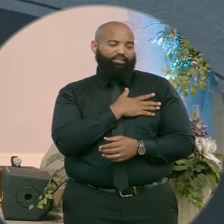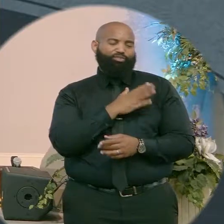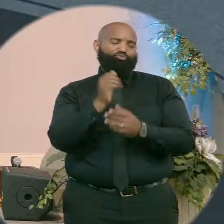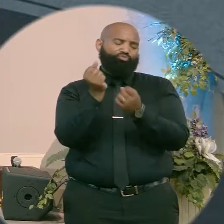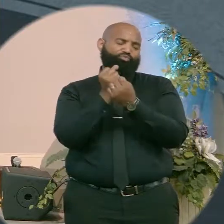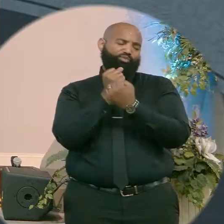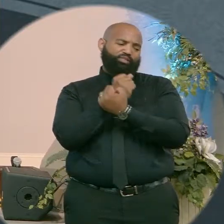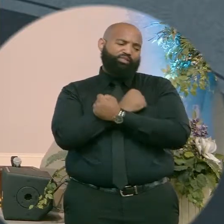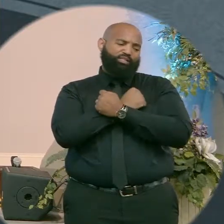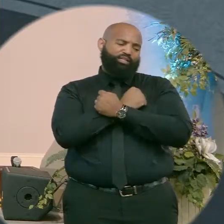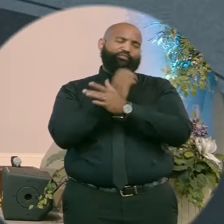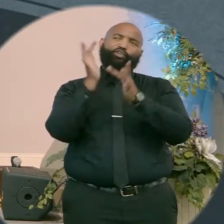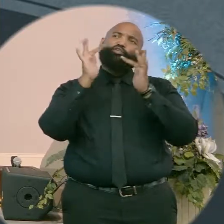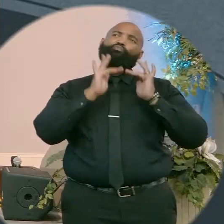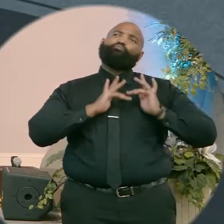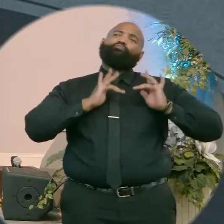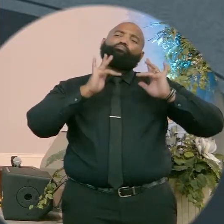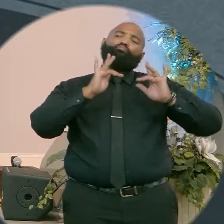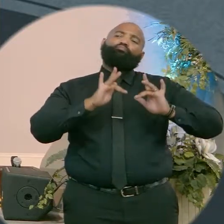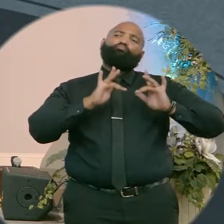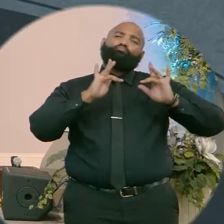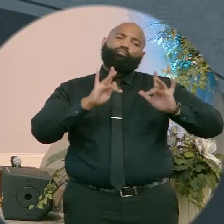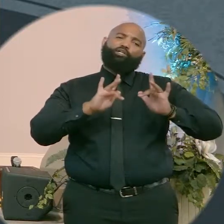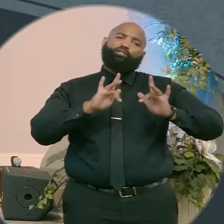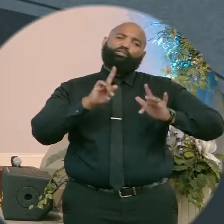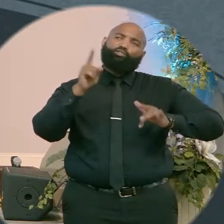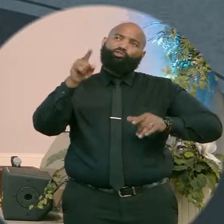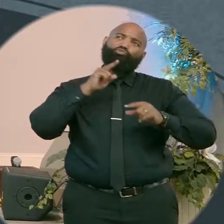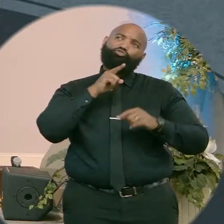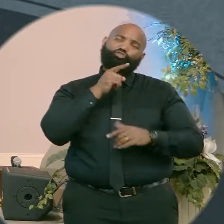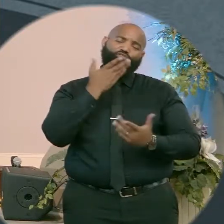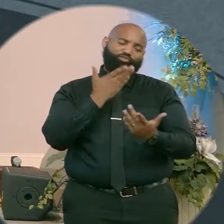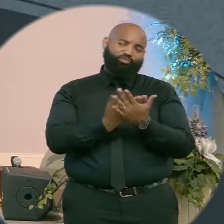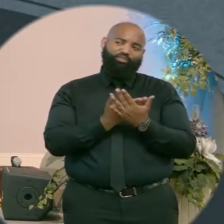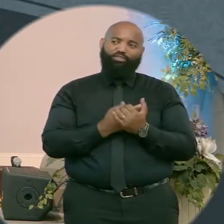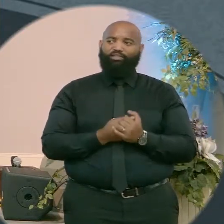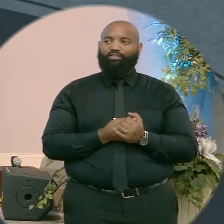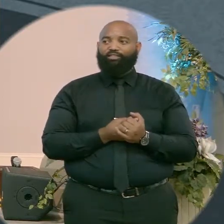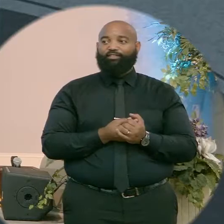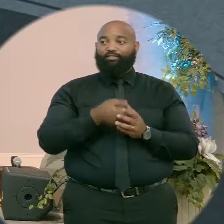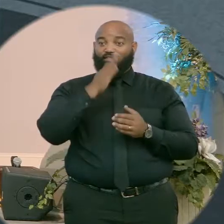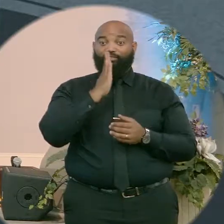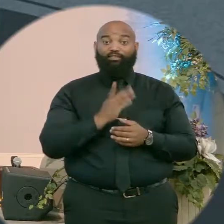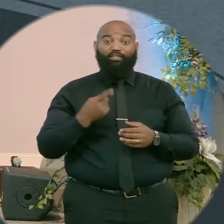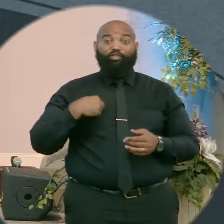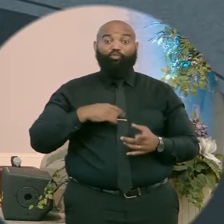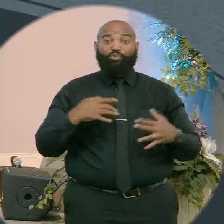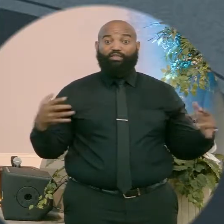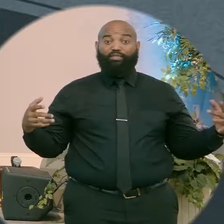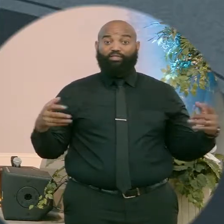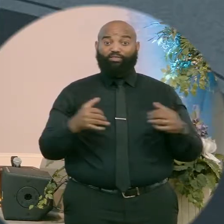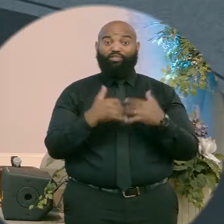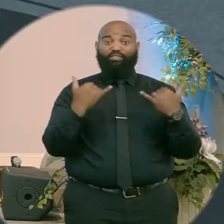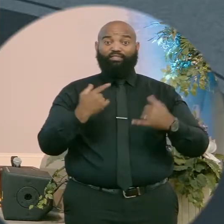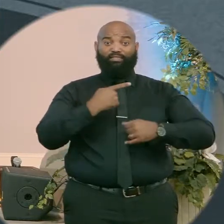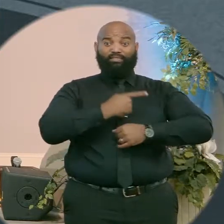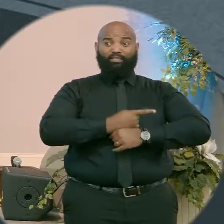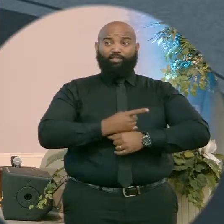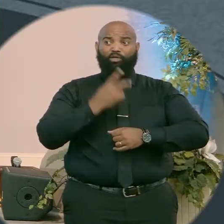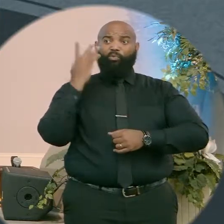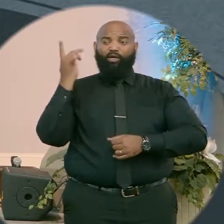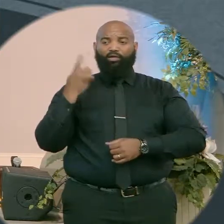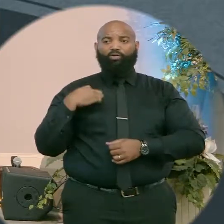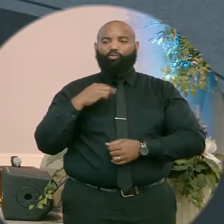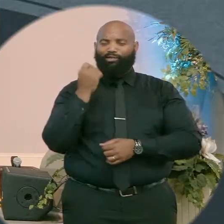merciful. God, you're just so good. And God, we gather here today because we understand